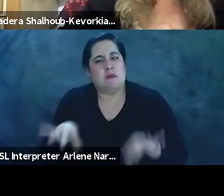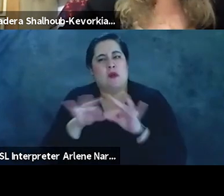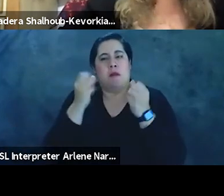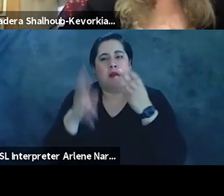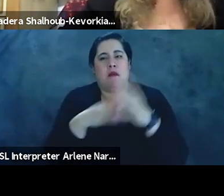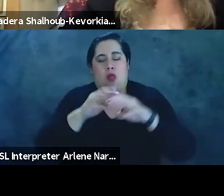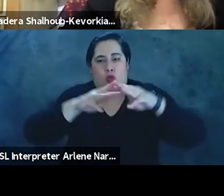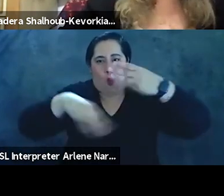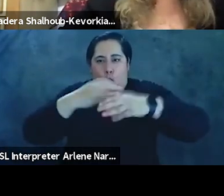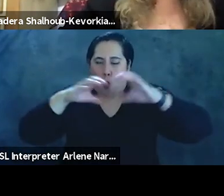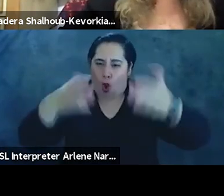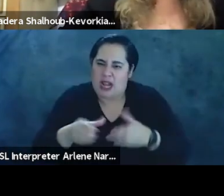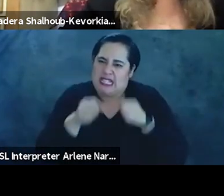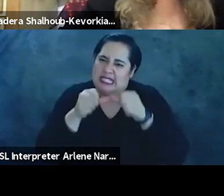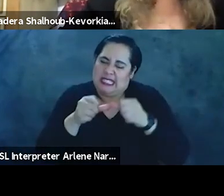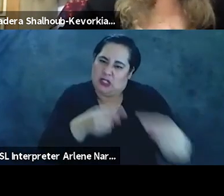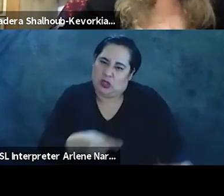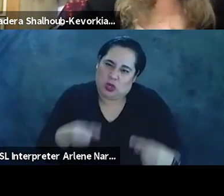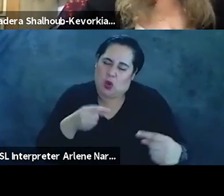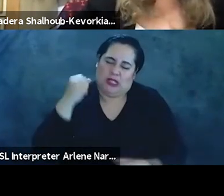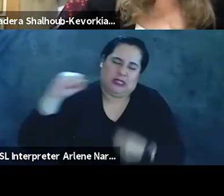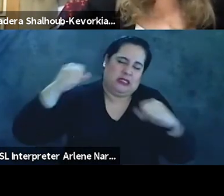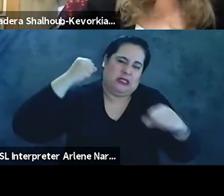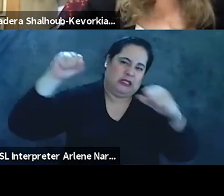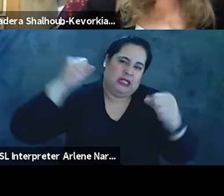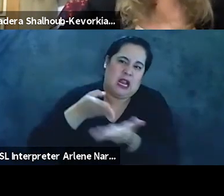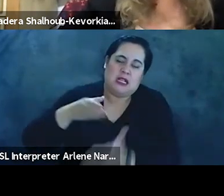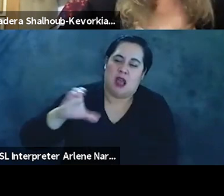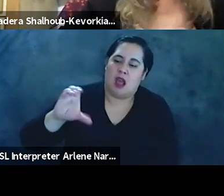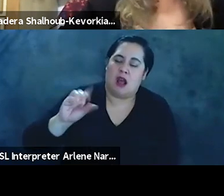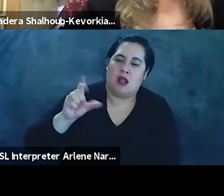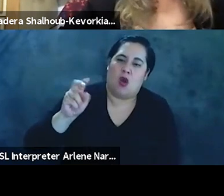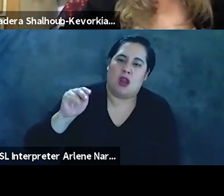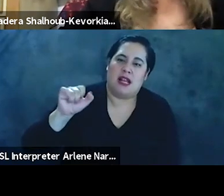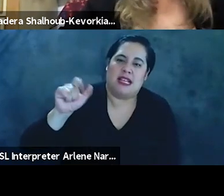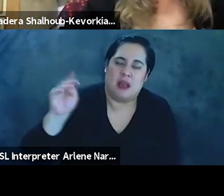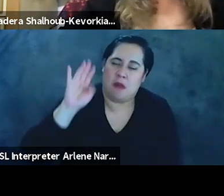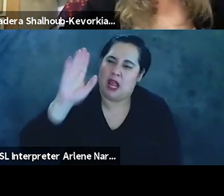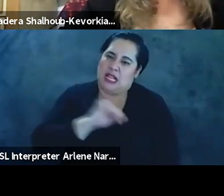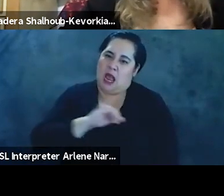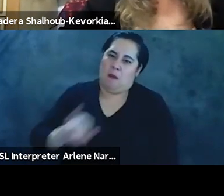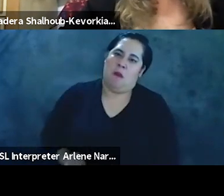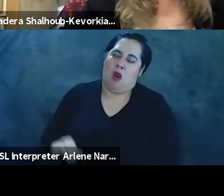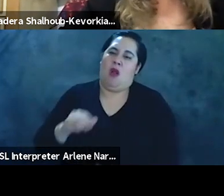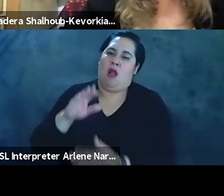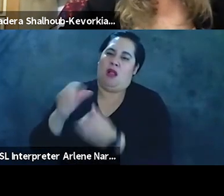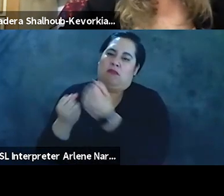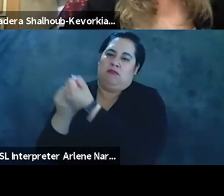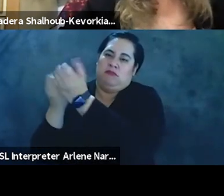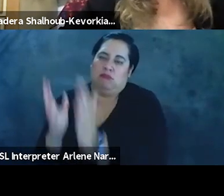site of continuous struggle and resistance against colonialism and its imperial patrons. In Gaza,